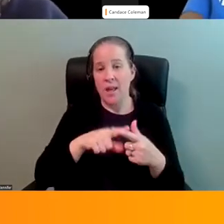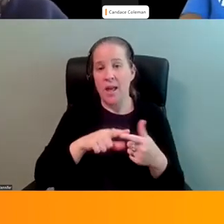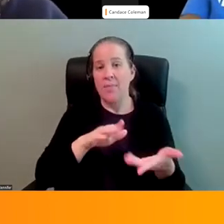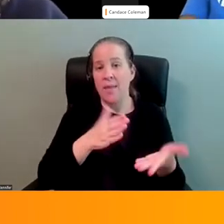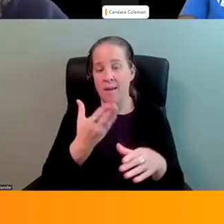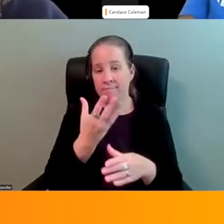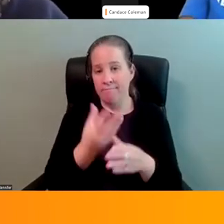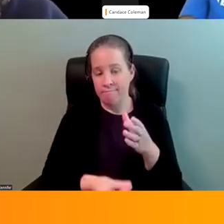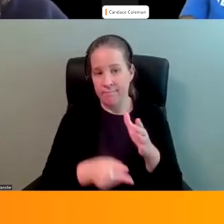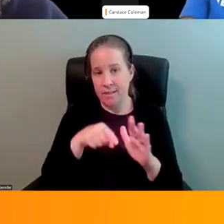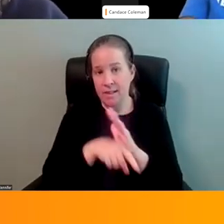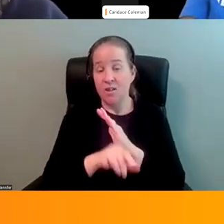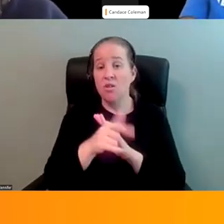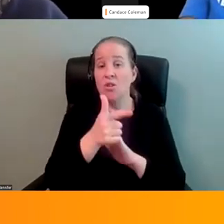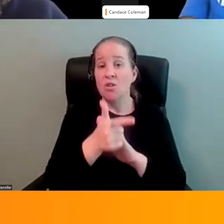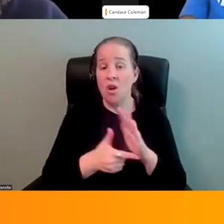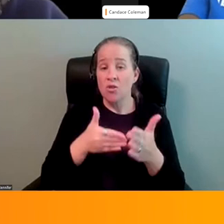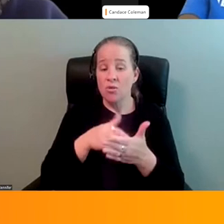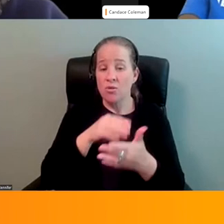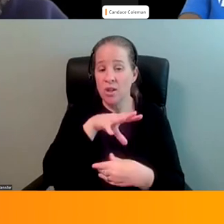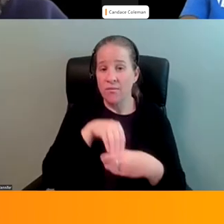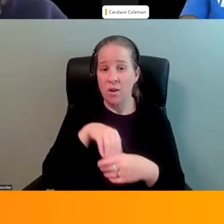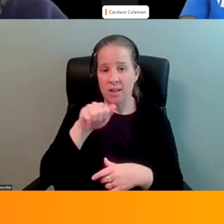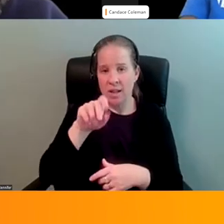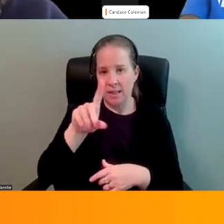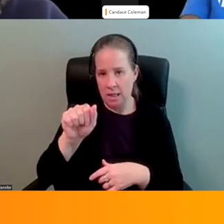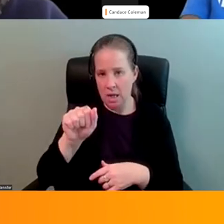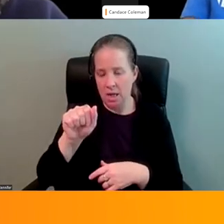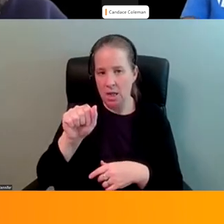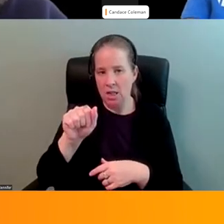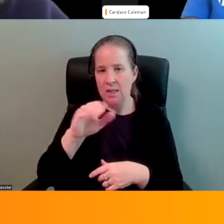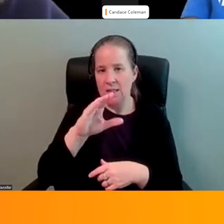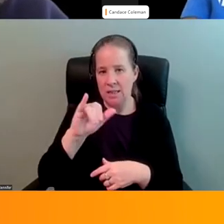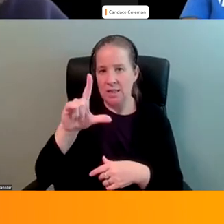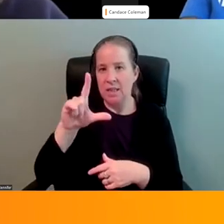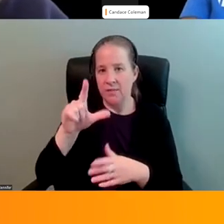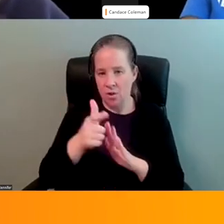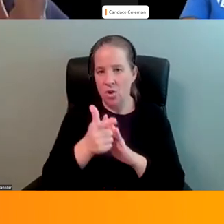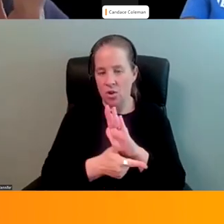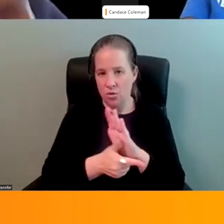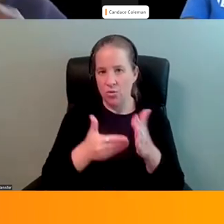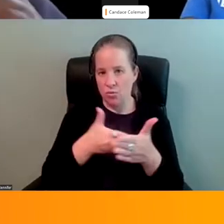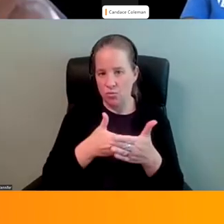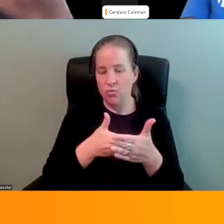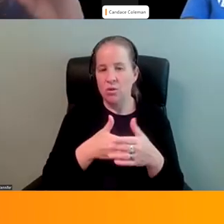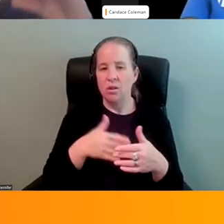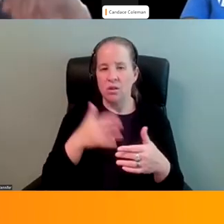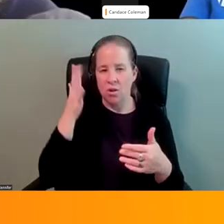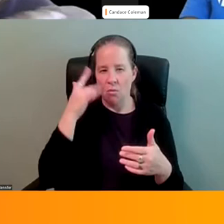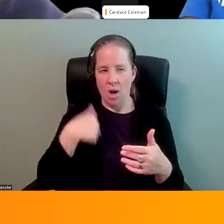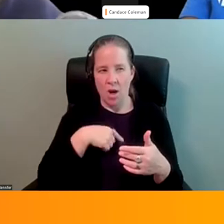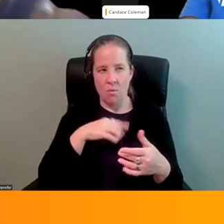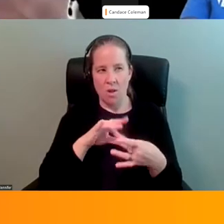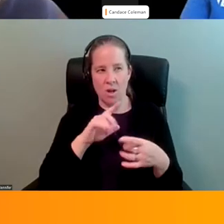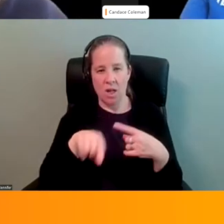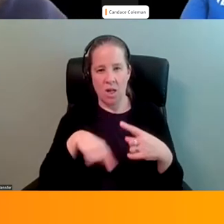lawsuit in this case involved the ADA, the civil lawsuit. So why are we talking about